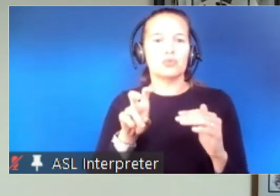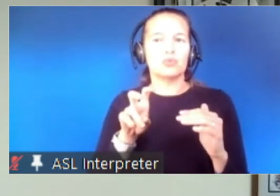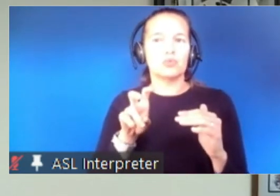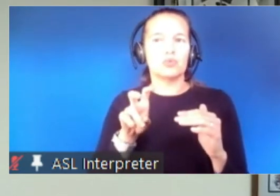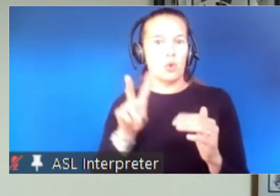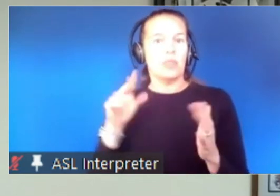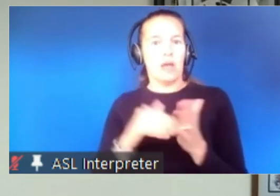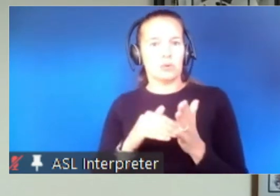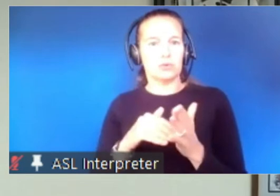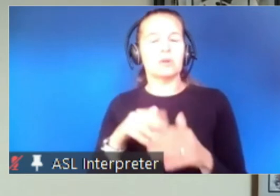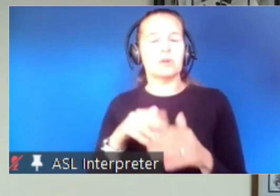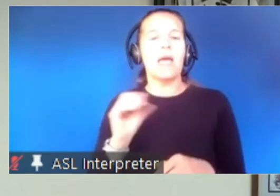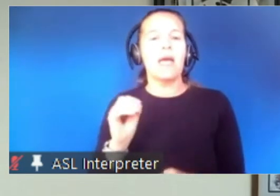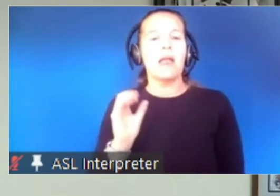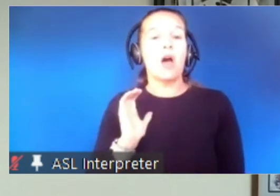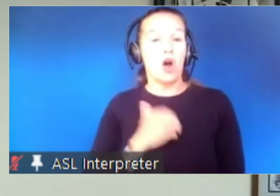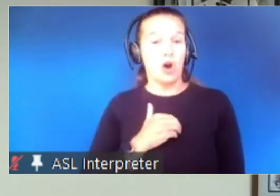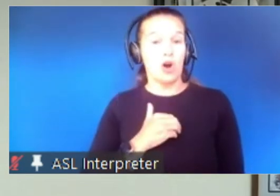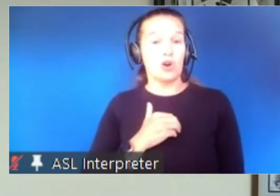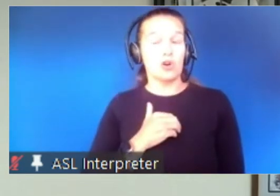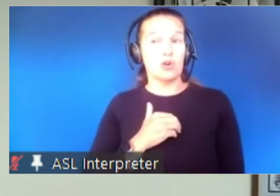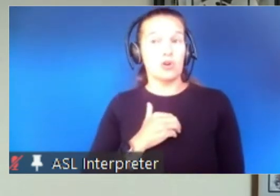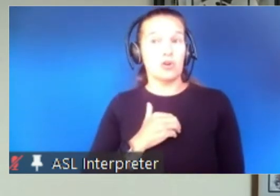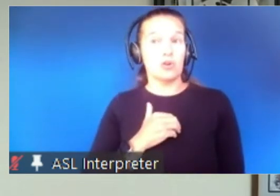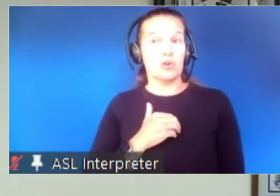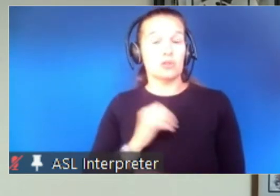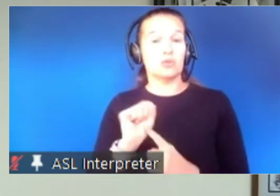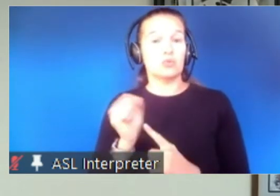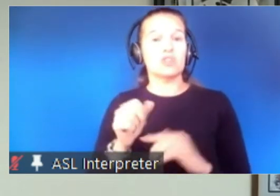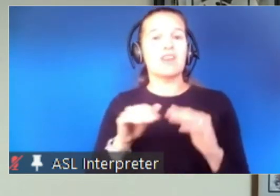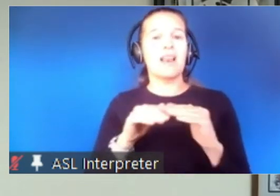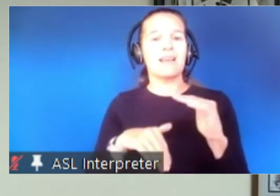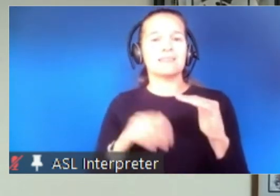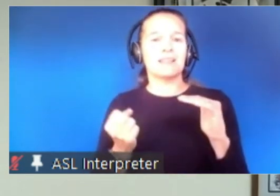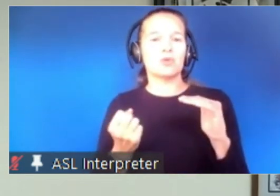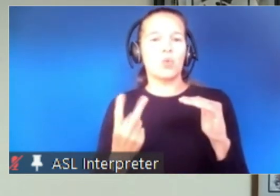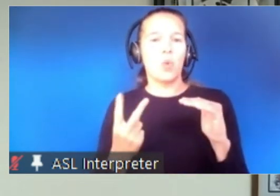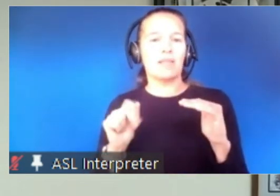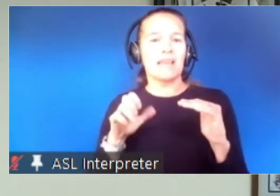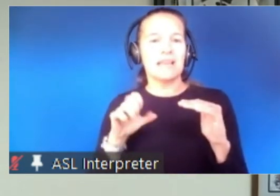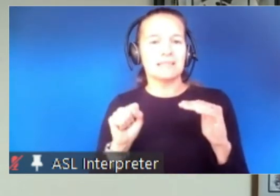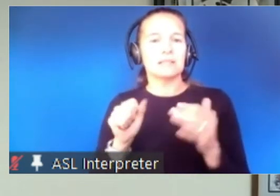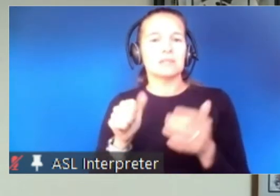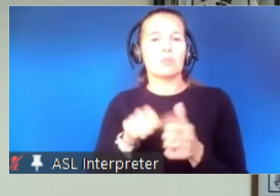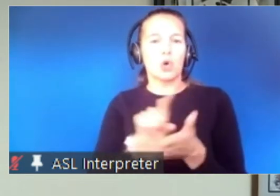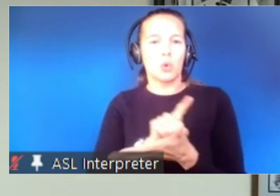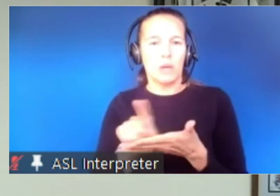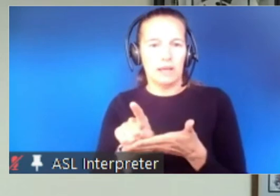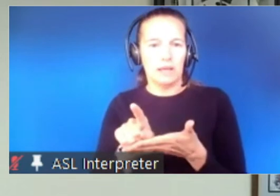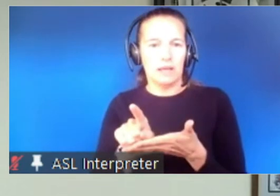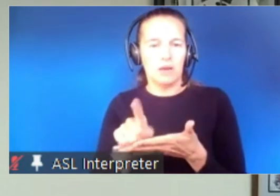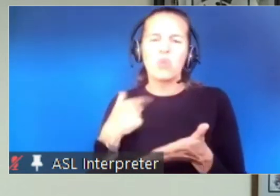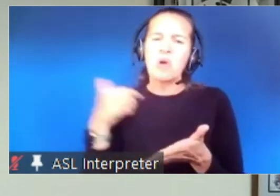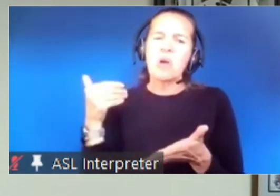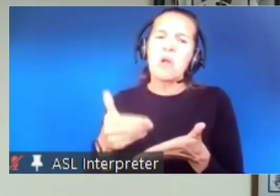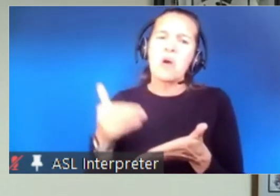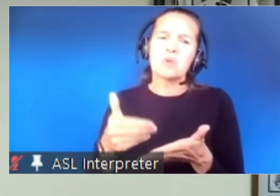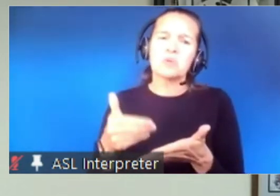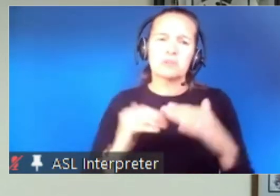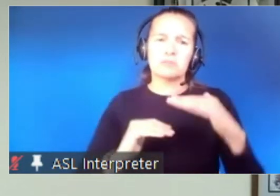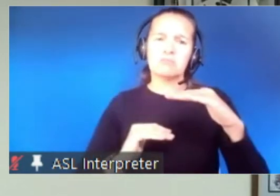than uh less than 12 cases per week. We've come close but we're not there yet.